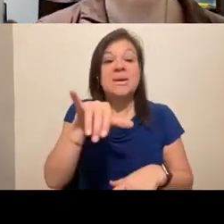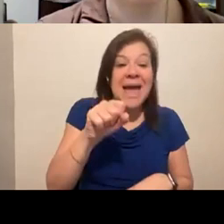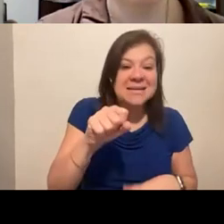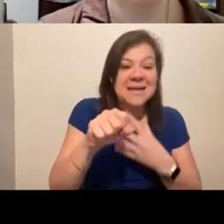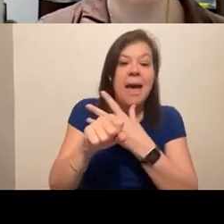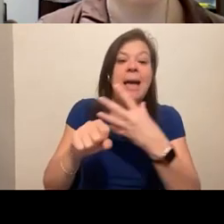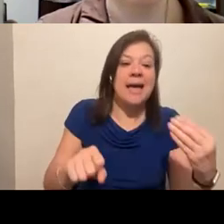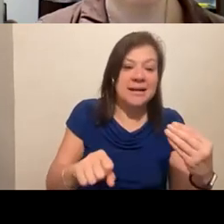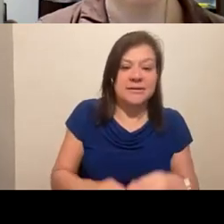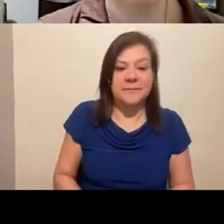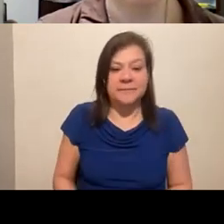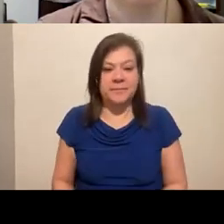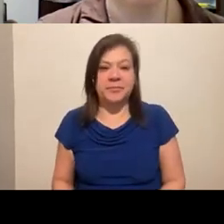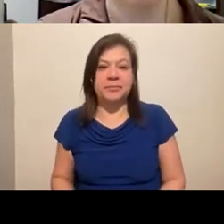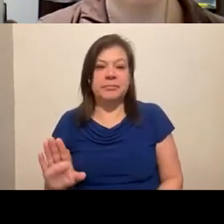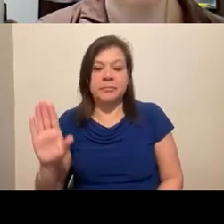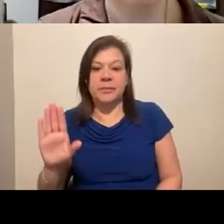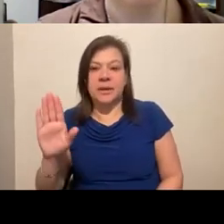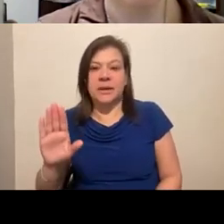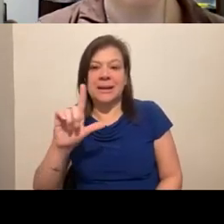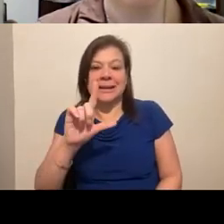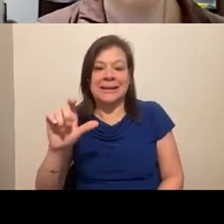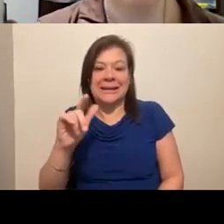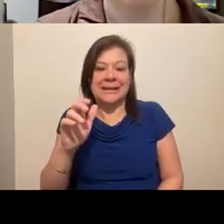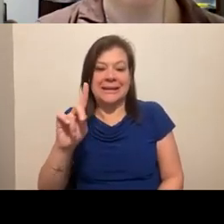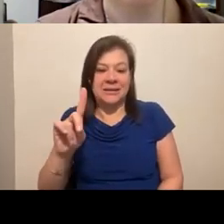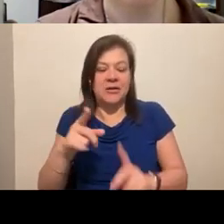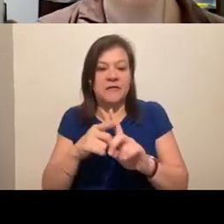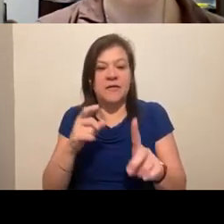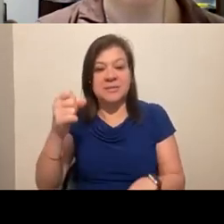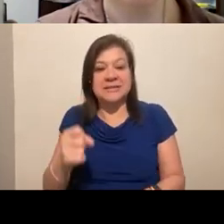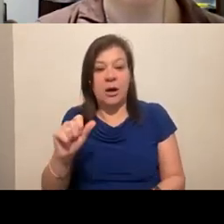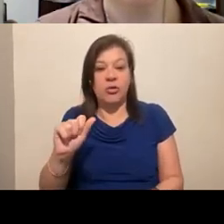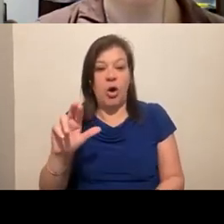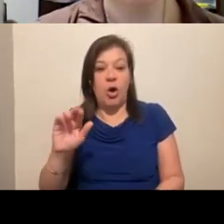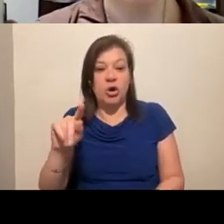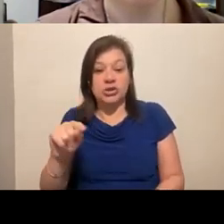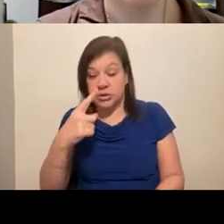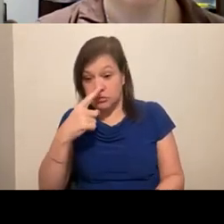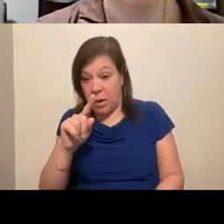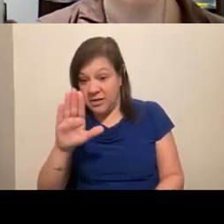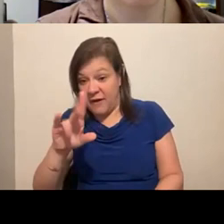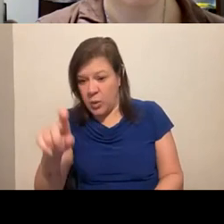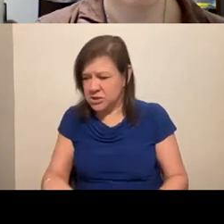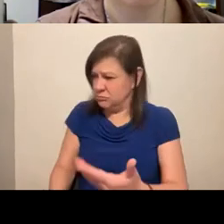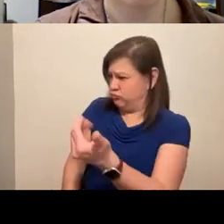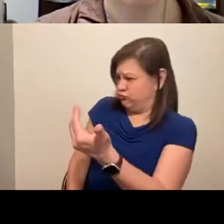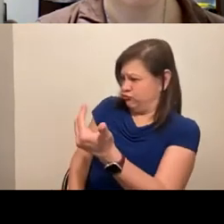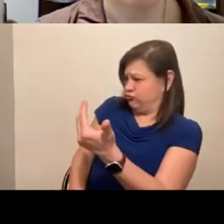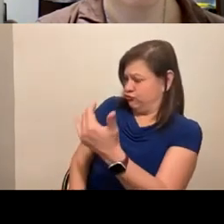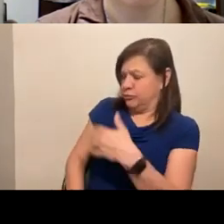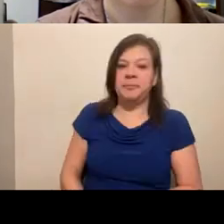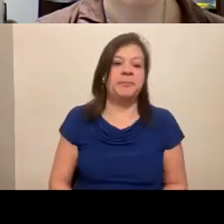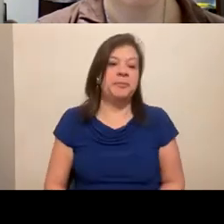This is Leland McKeithen from South Arts. Can I ask a question, Charles? please. Hey. Um, I was actually